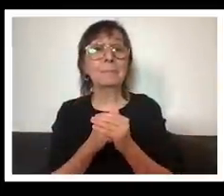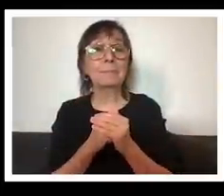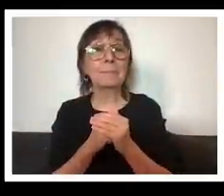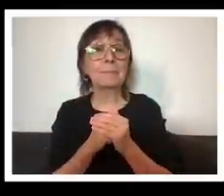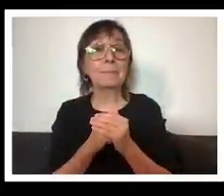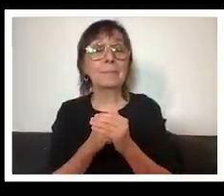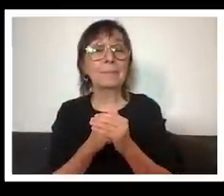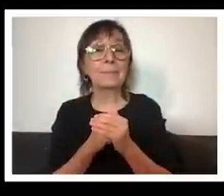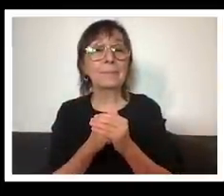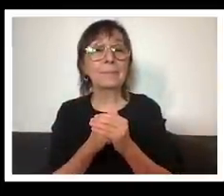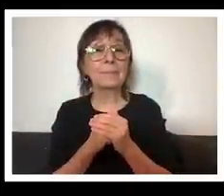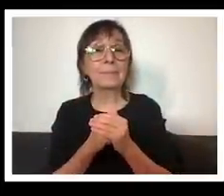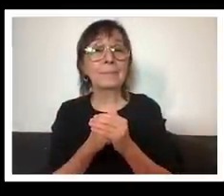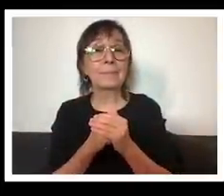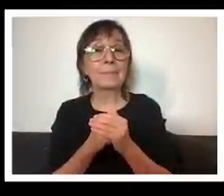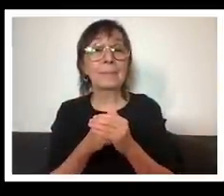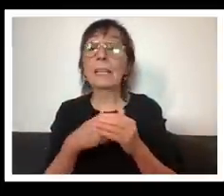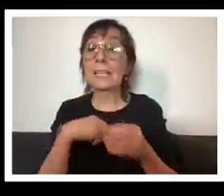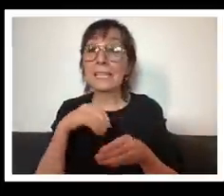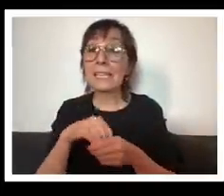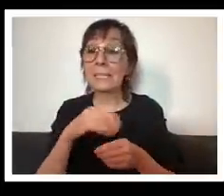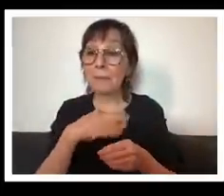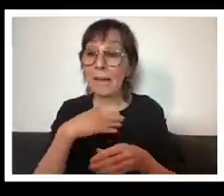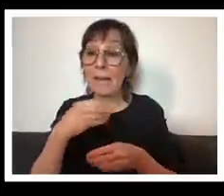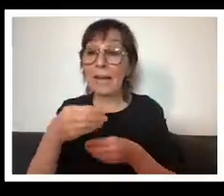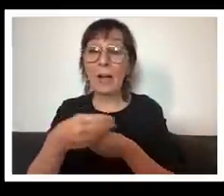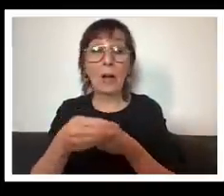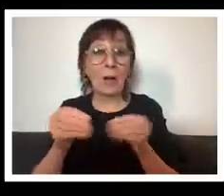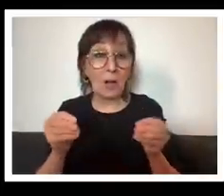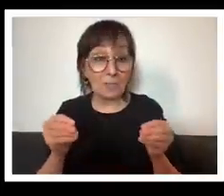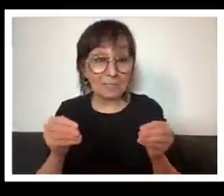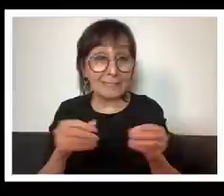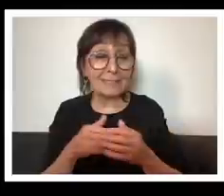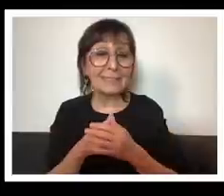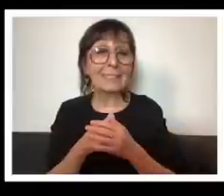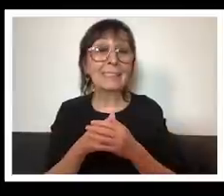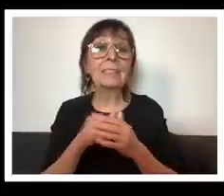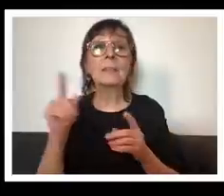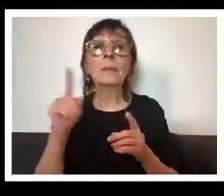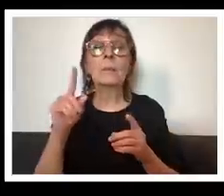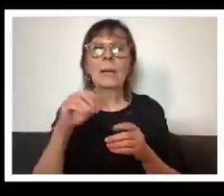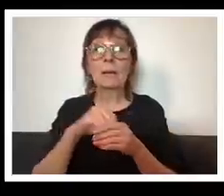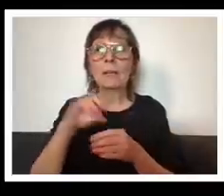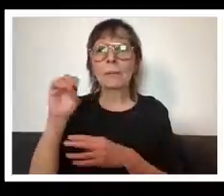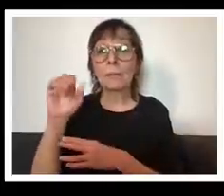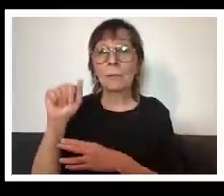my office in oakland